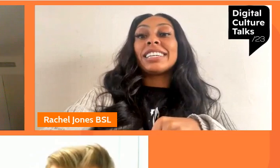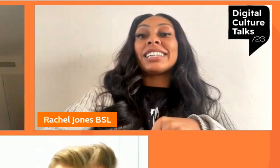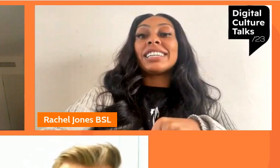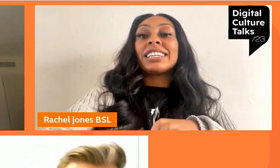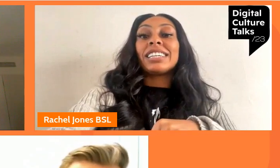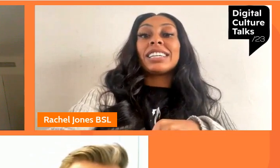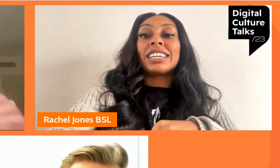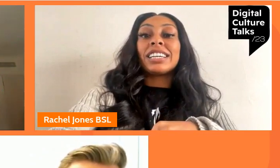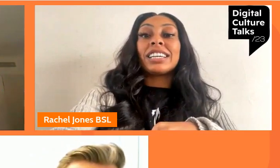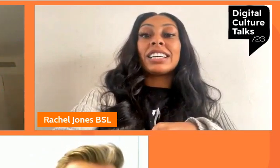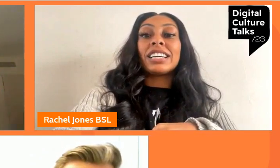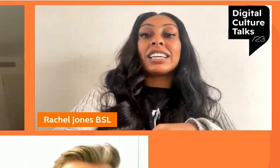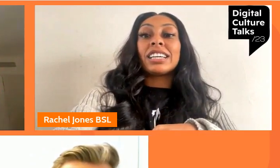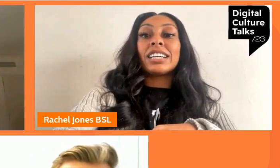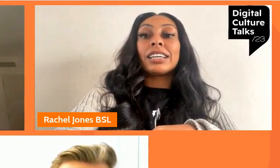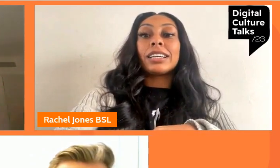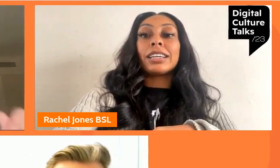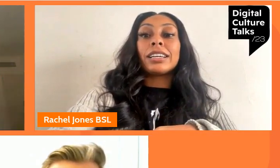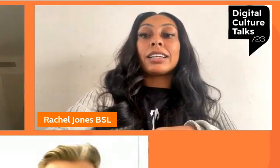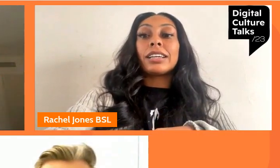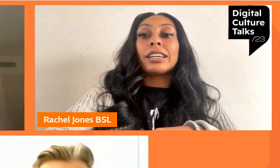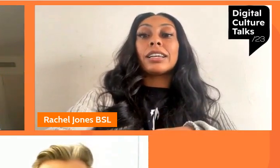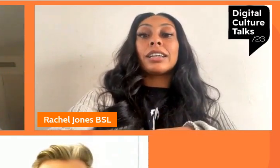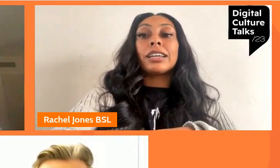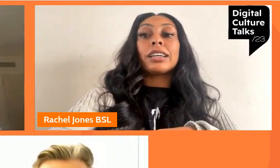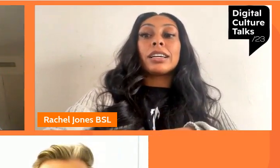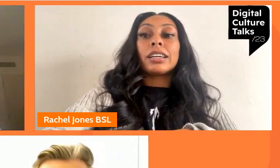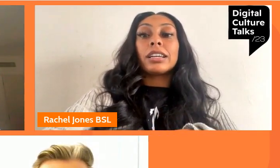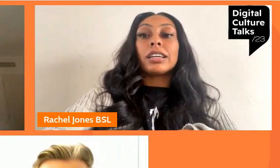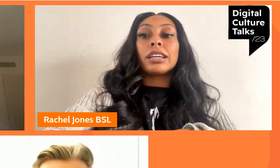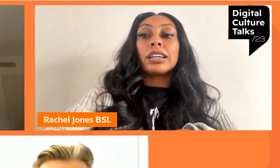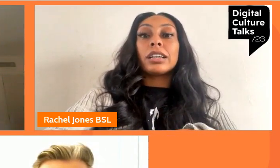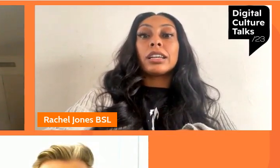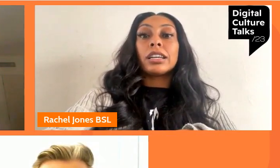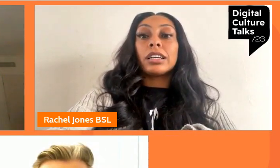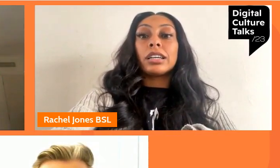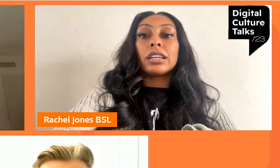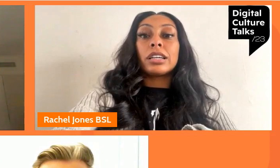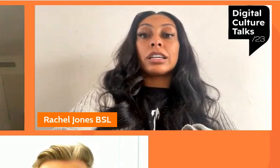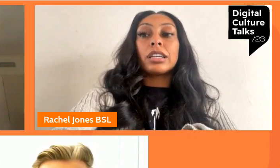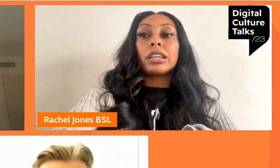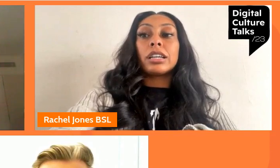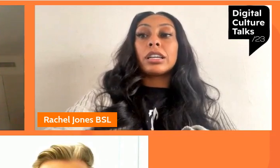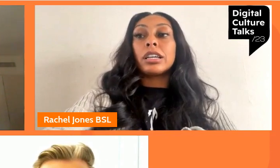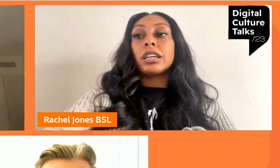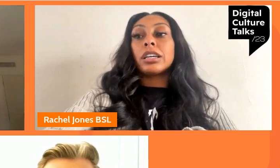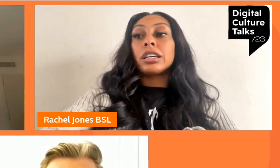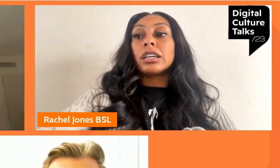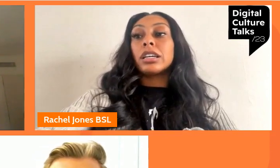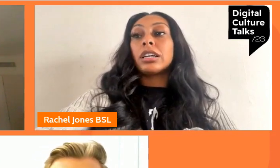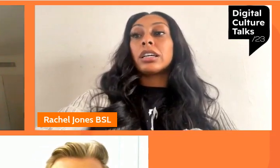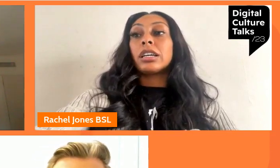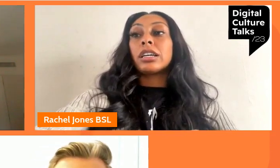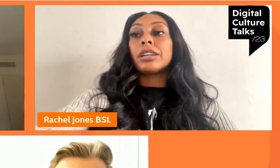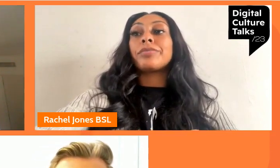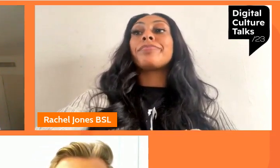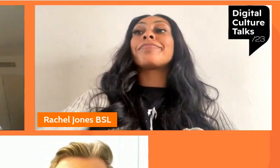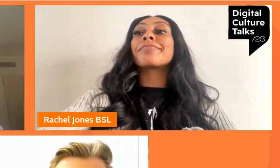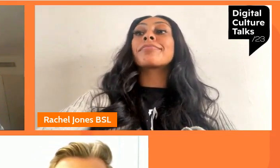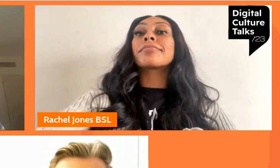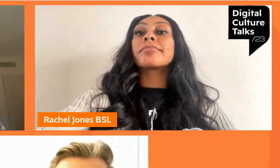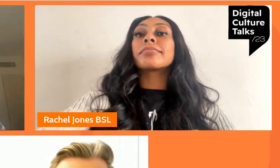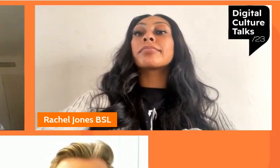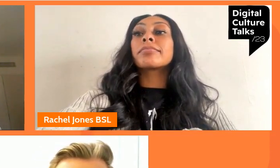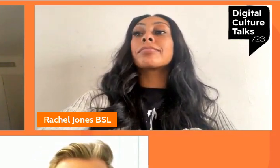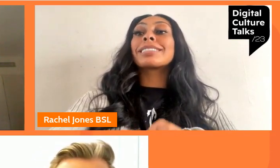in birmingham he joined the bbc in 2009 from itv where he was responsible for their flagship regional news program london